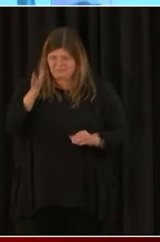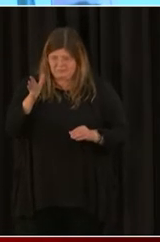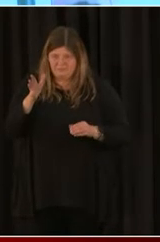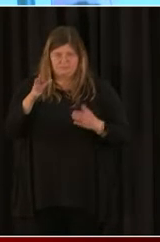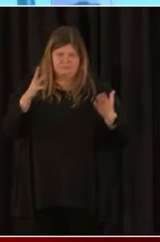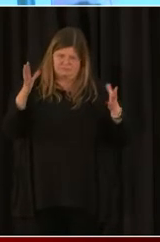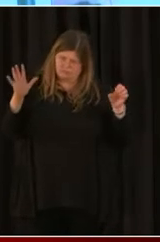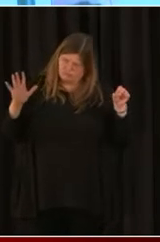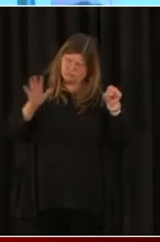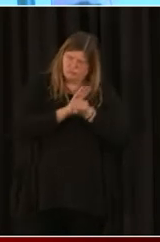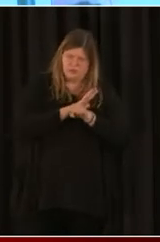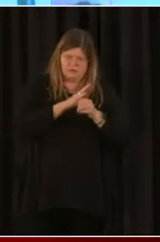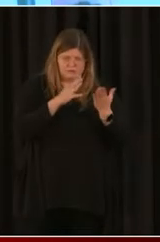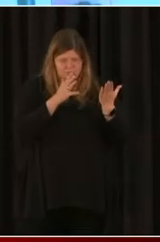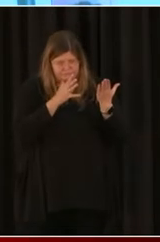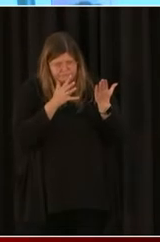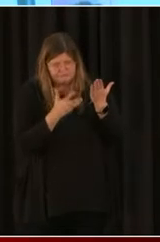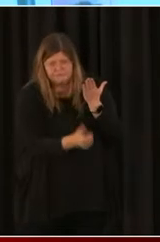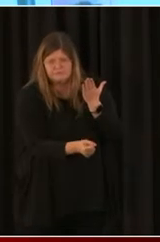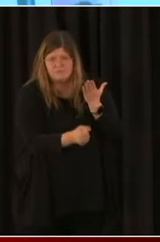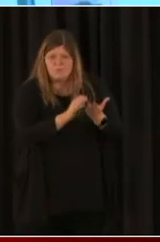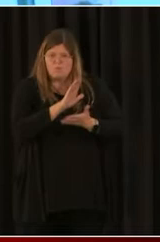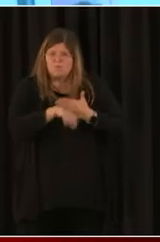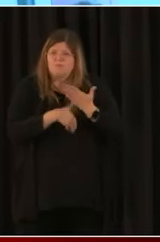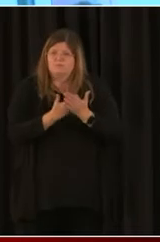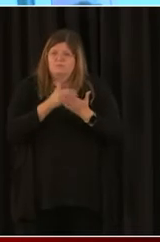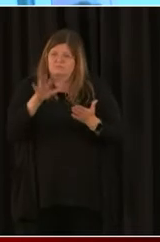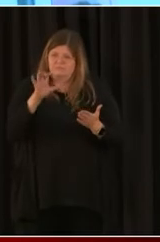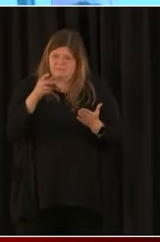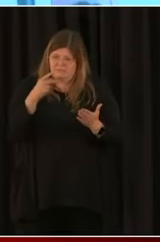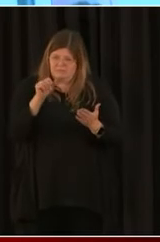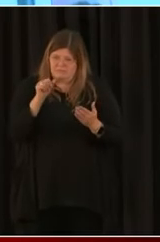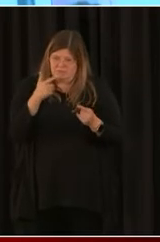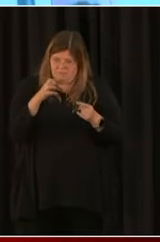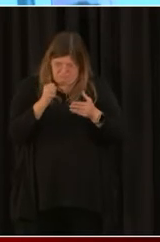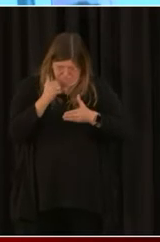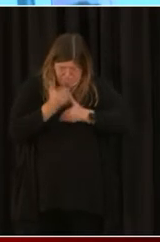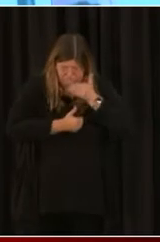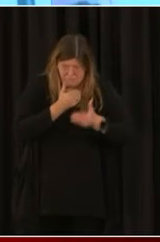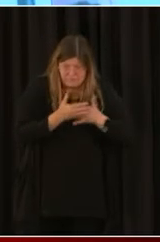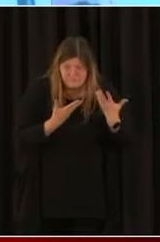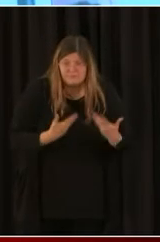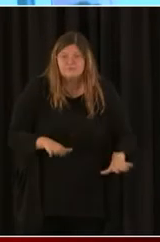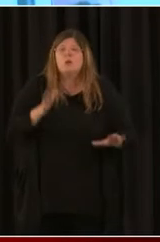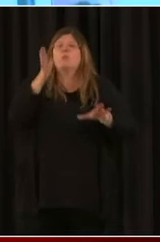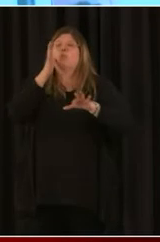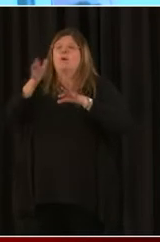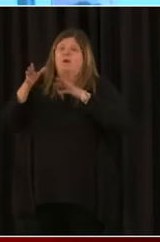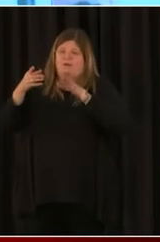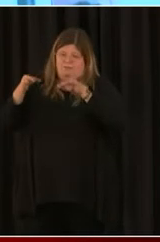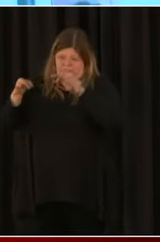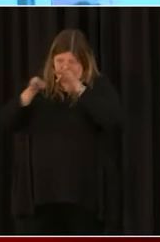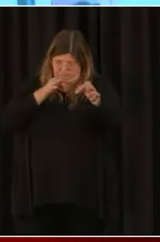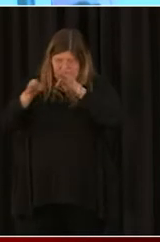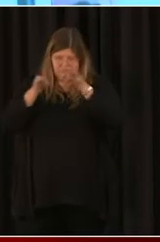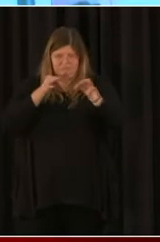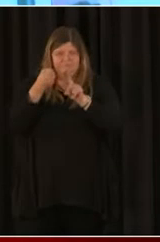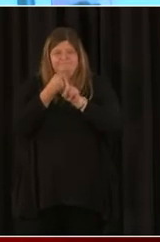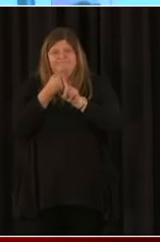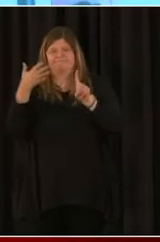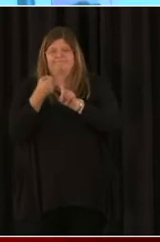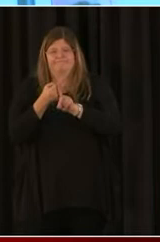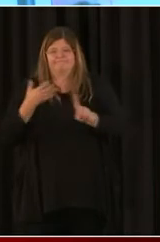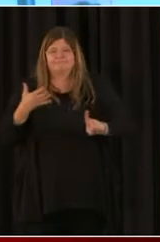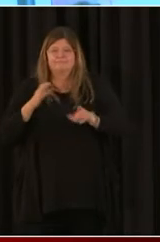PPP 2.0, and we'll be, you know, informing the banks on how they are supposed to proceed, business resource